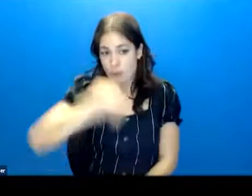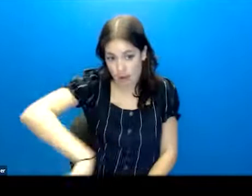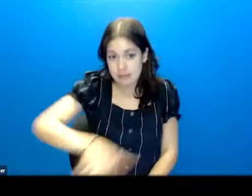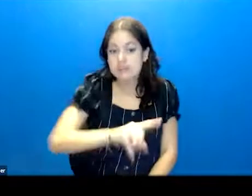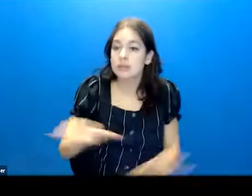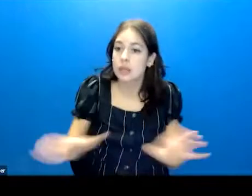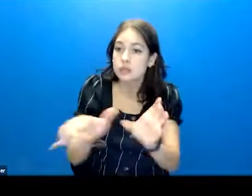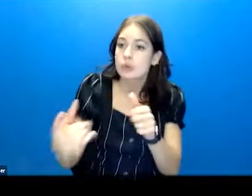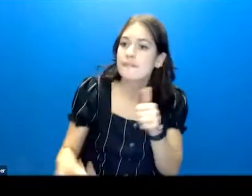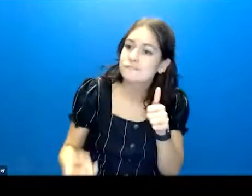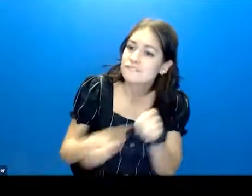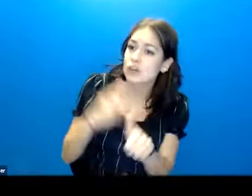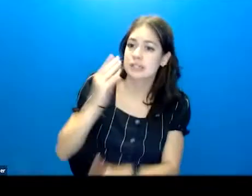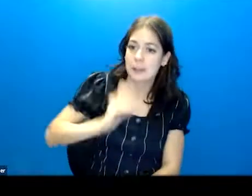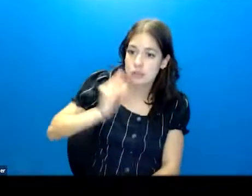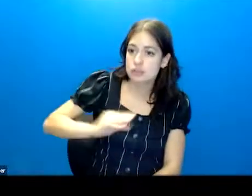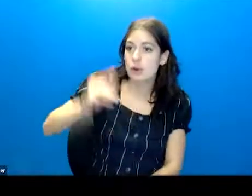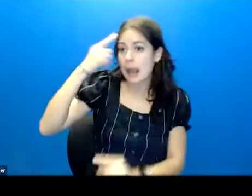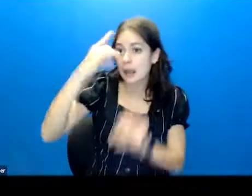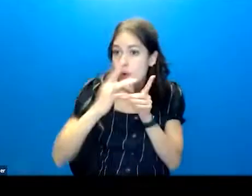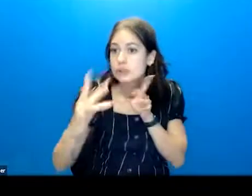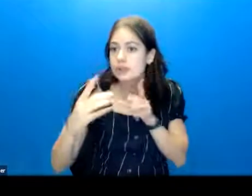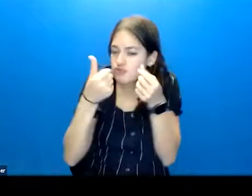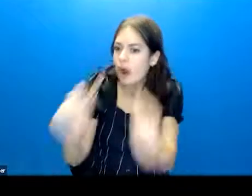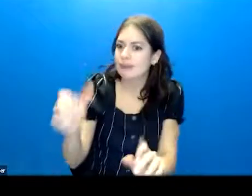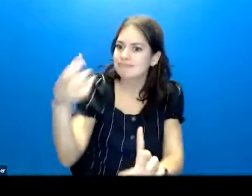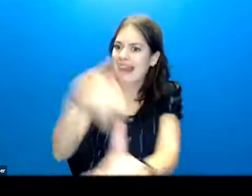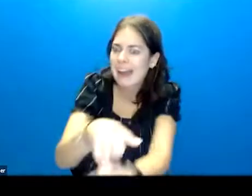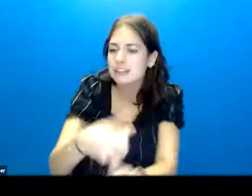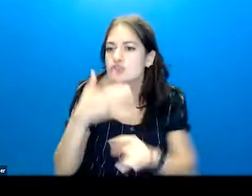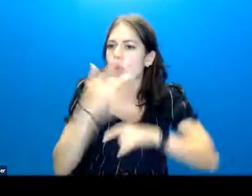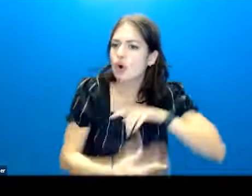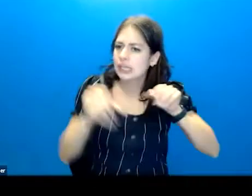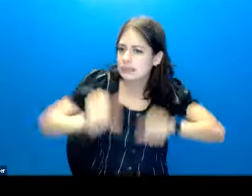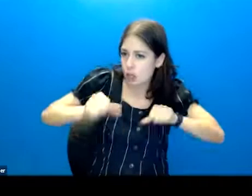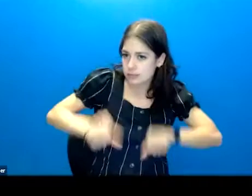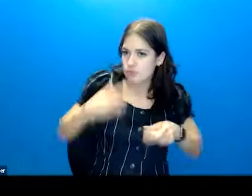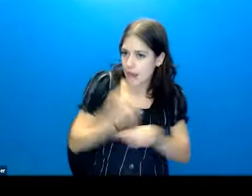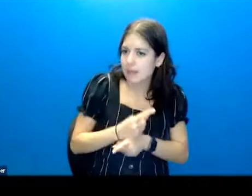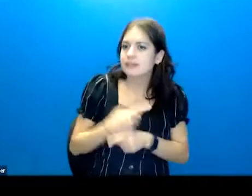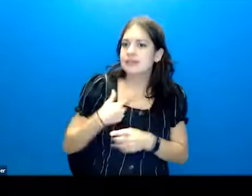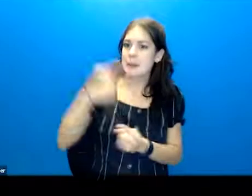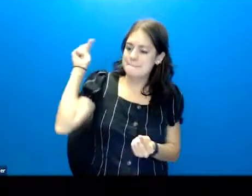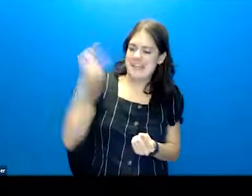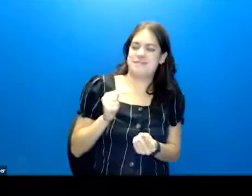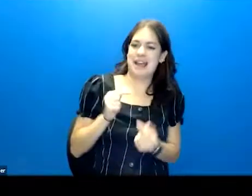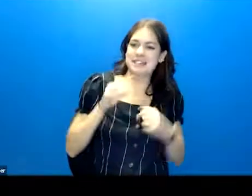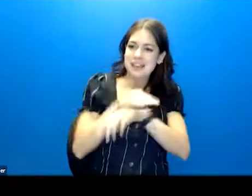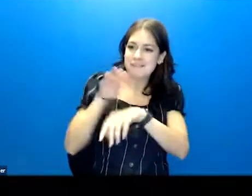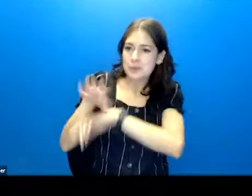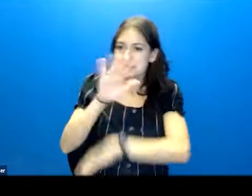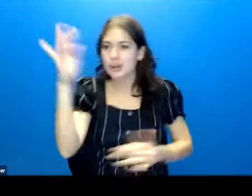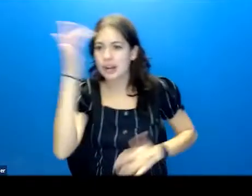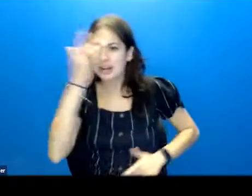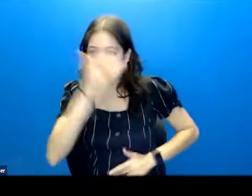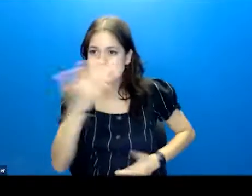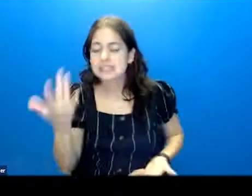first episode psychosis work, and we're trying to catch people as early as possible, right? To mitigate the impact of their illness.